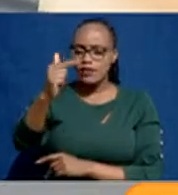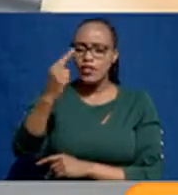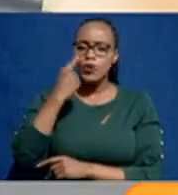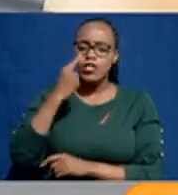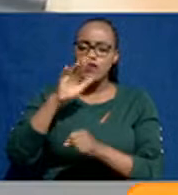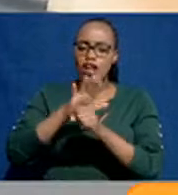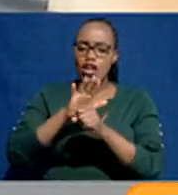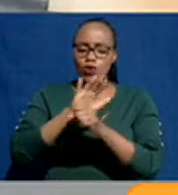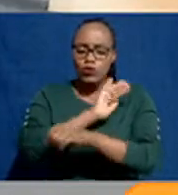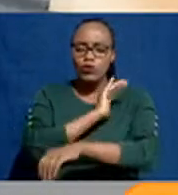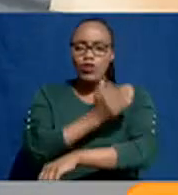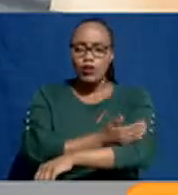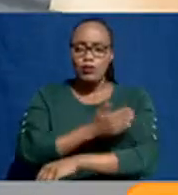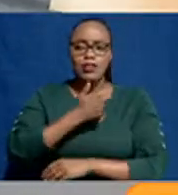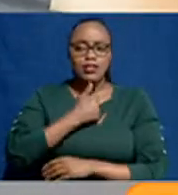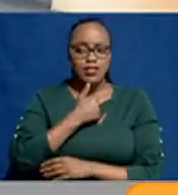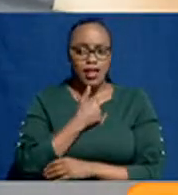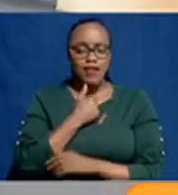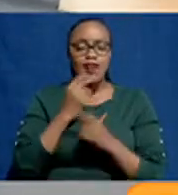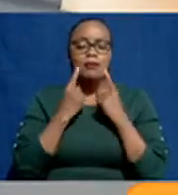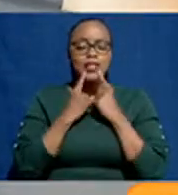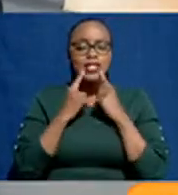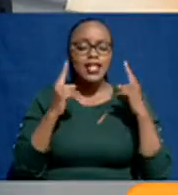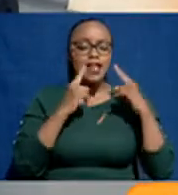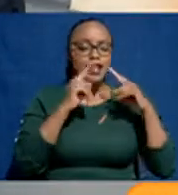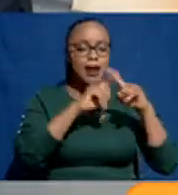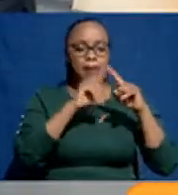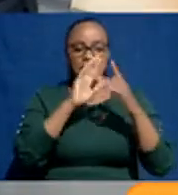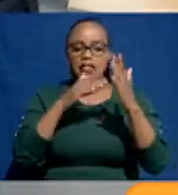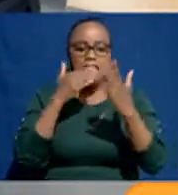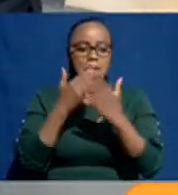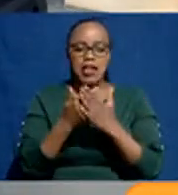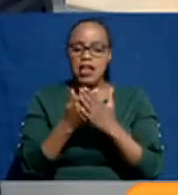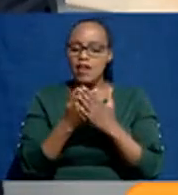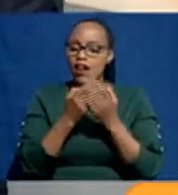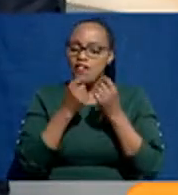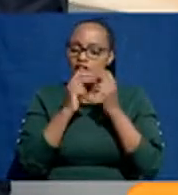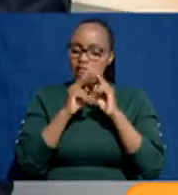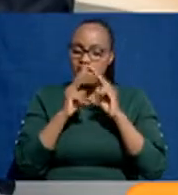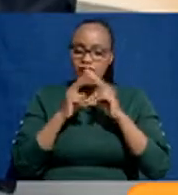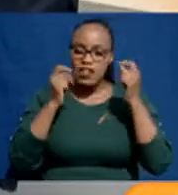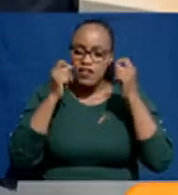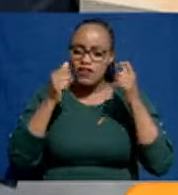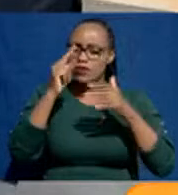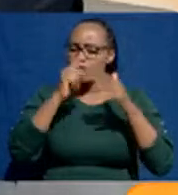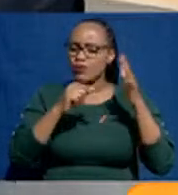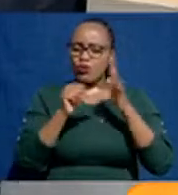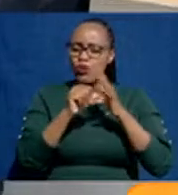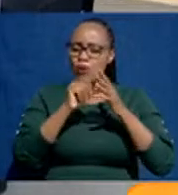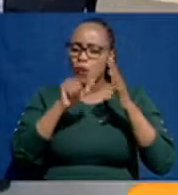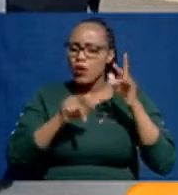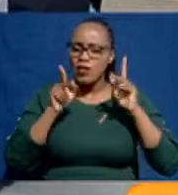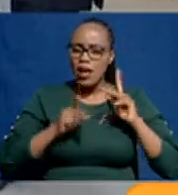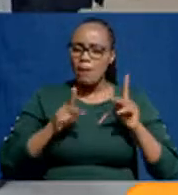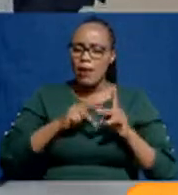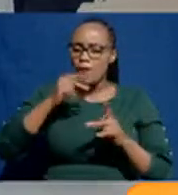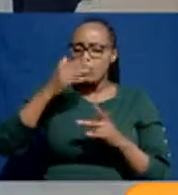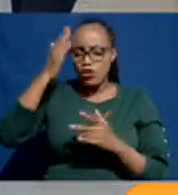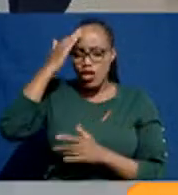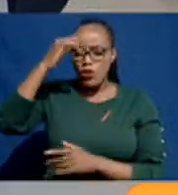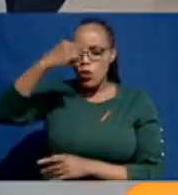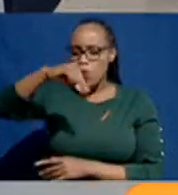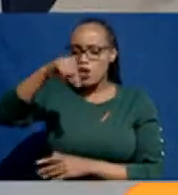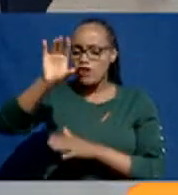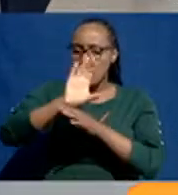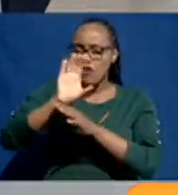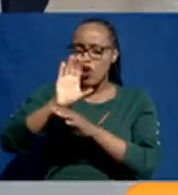a lot of capacity being declared, but the applications are minimal. What is going on? Is it that people don't actually qualify for these